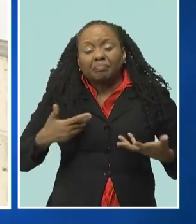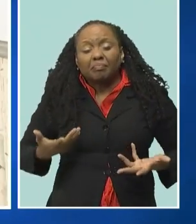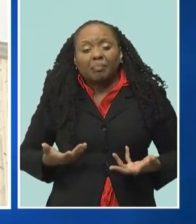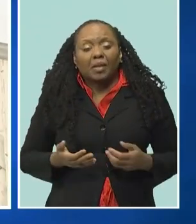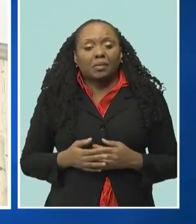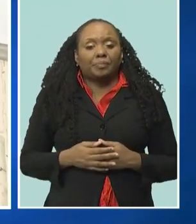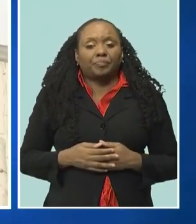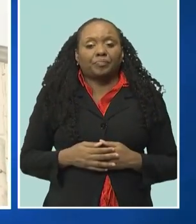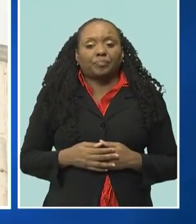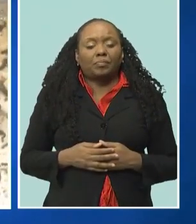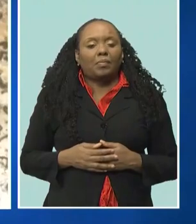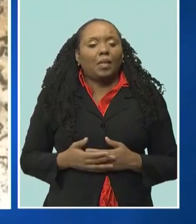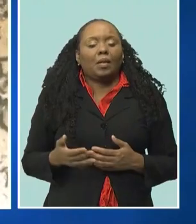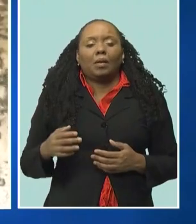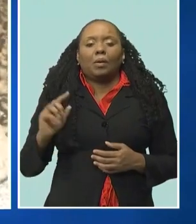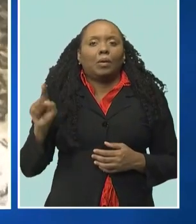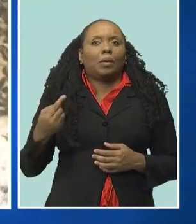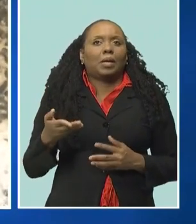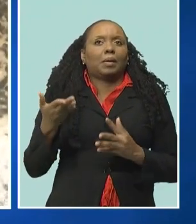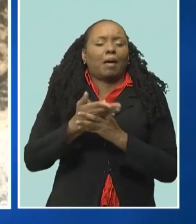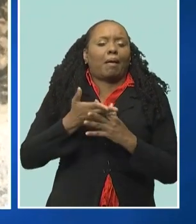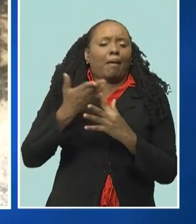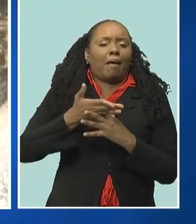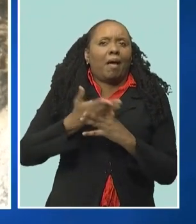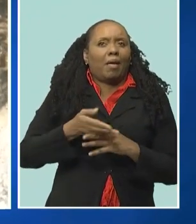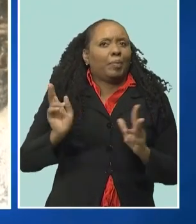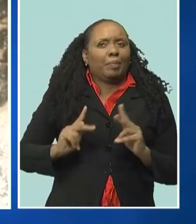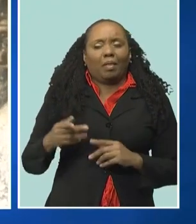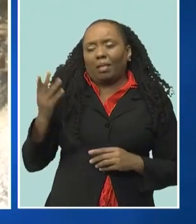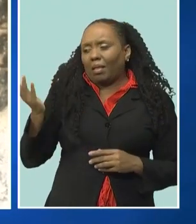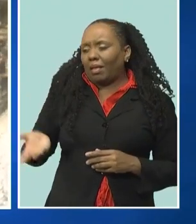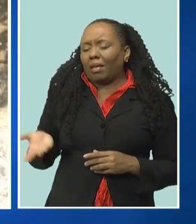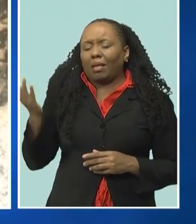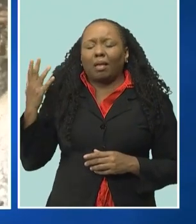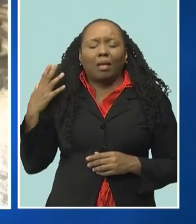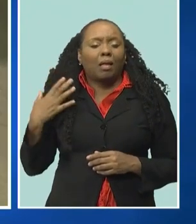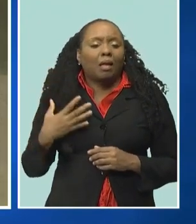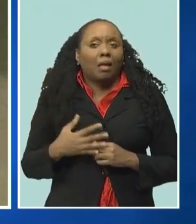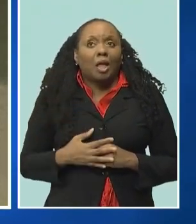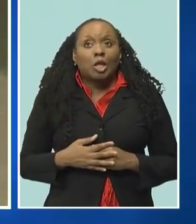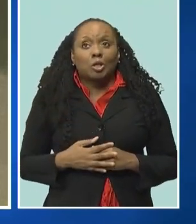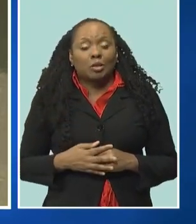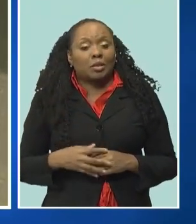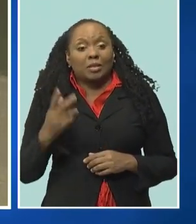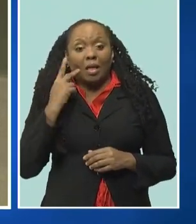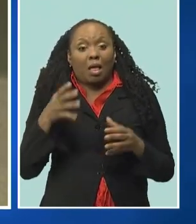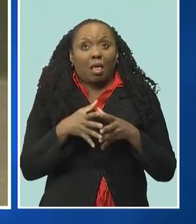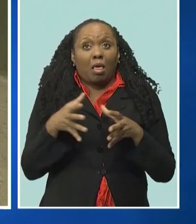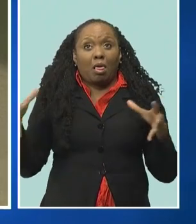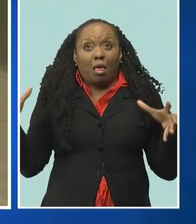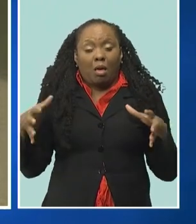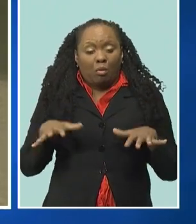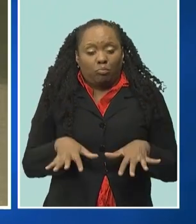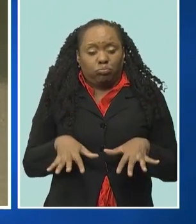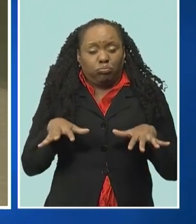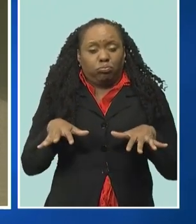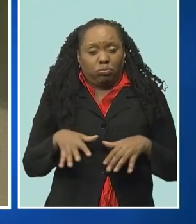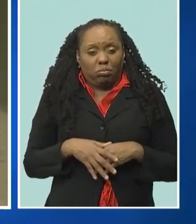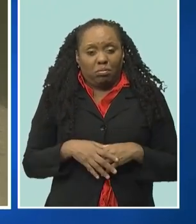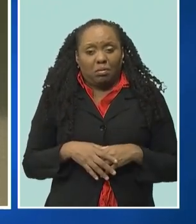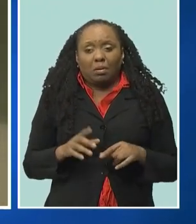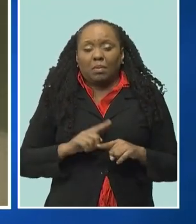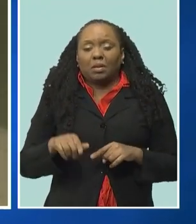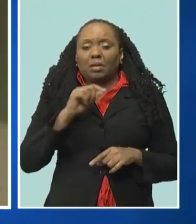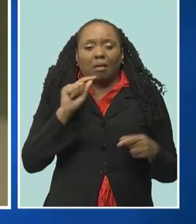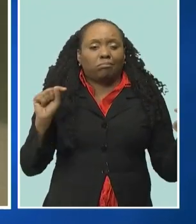be is a nuisance to people because they will be in pretty large numbers but they don't wouldn't they don't do